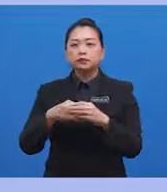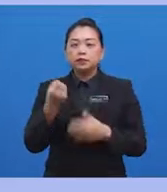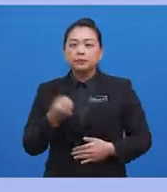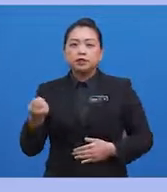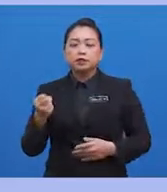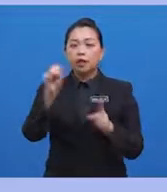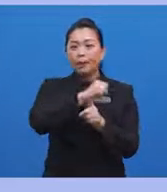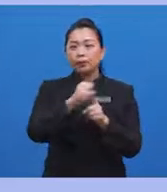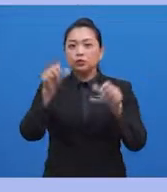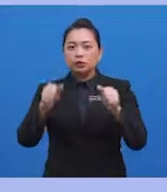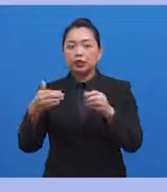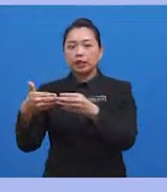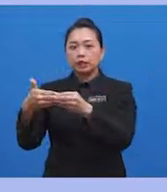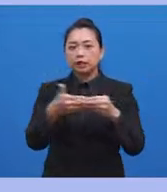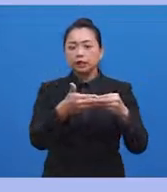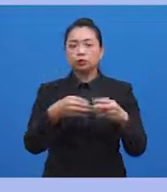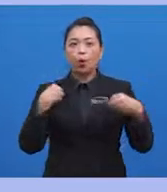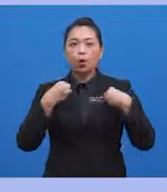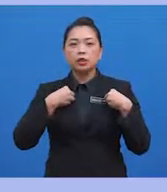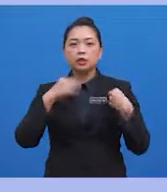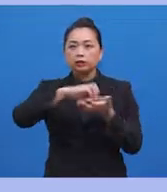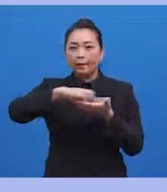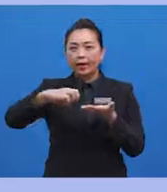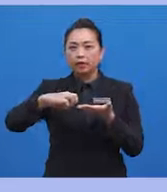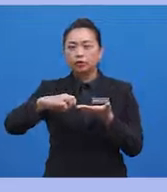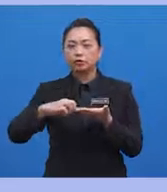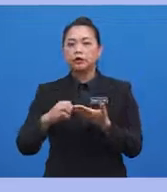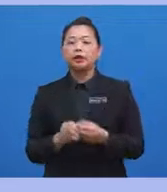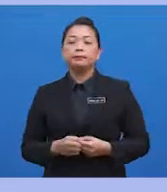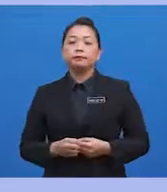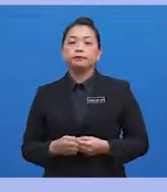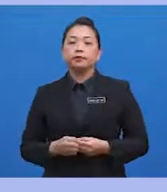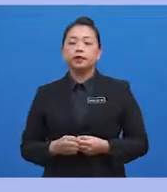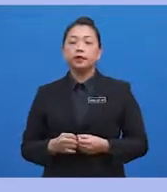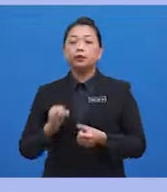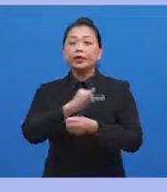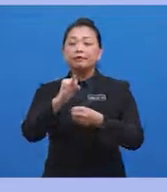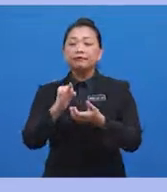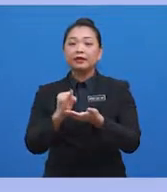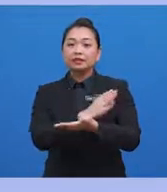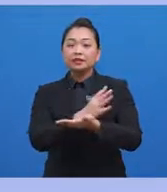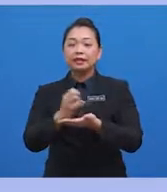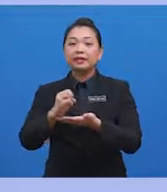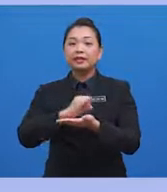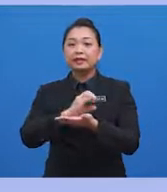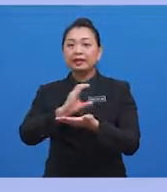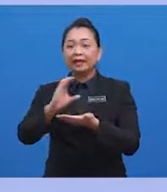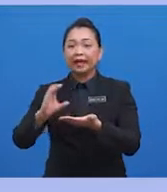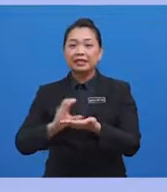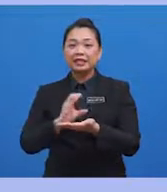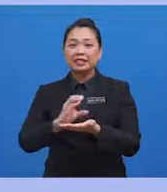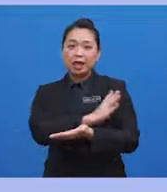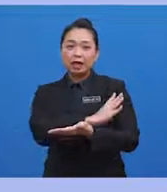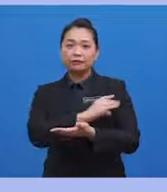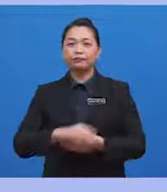inflammation, scarring, tissue, necrosis and even cancer in some instances. Now, the liver may be